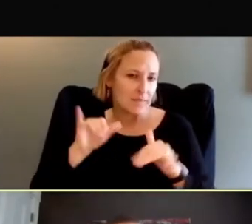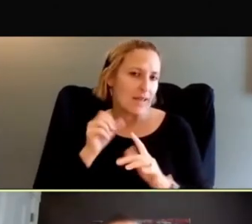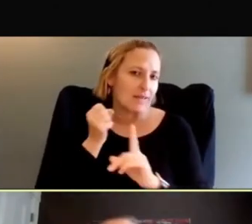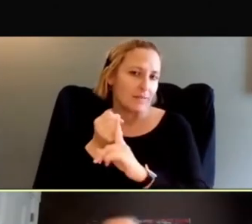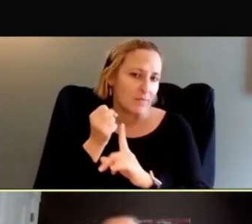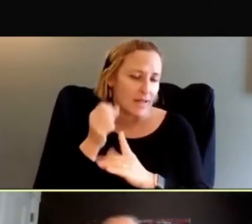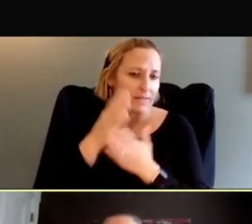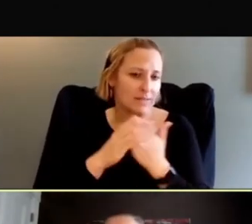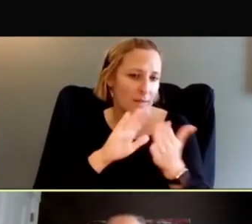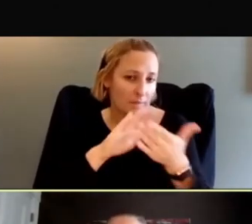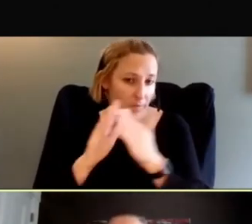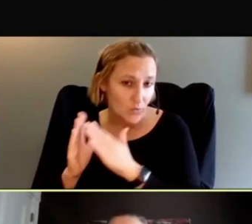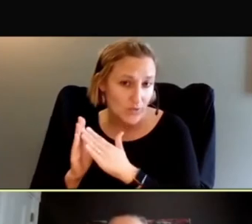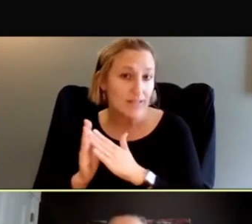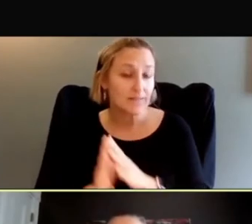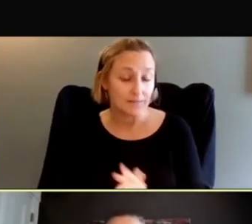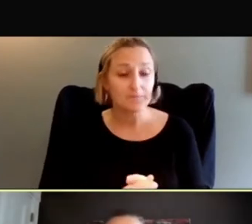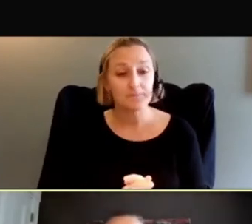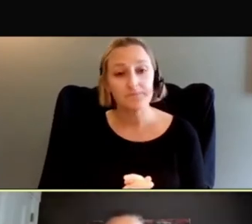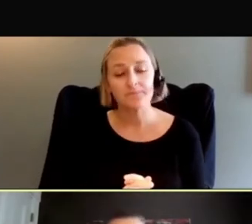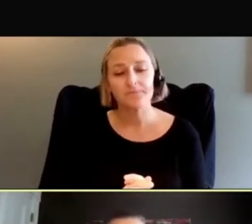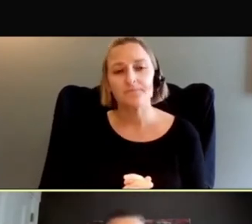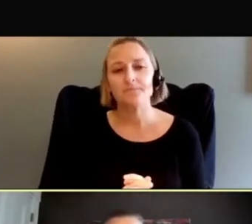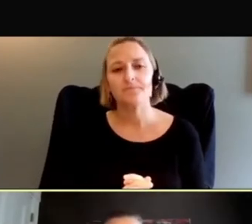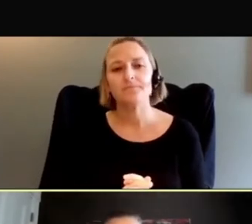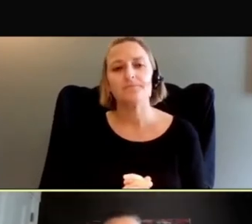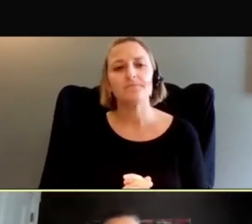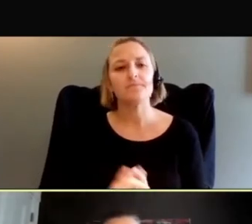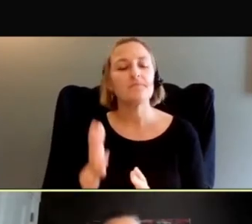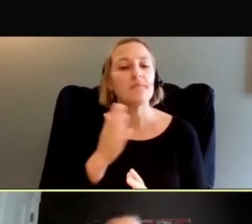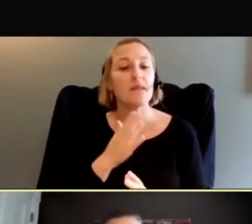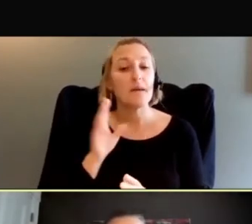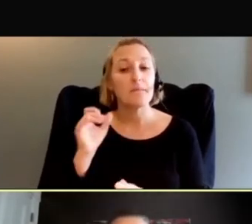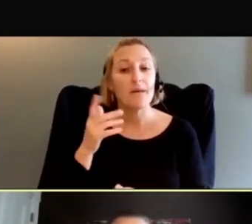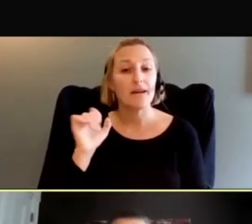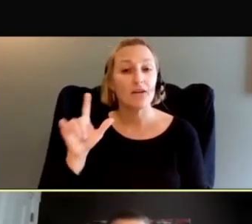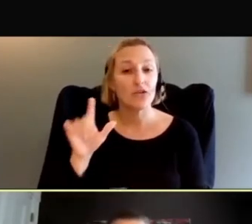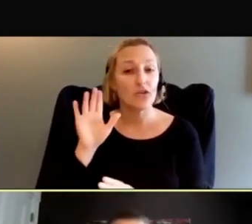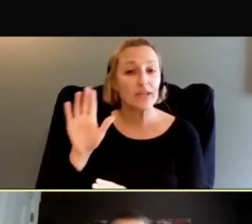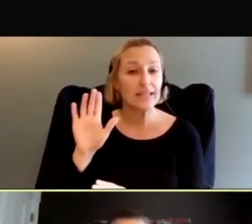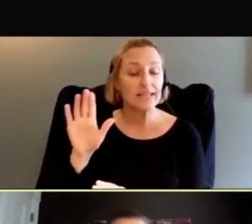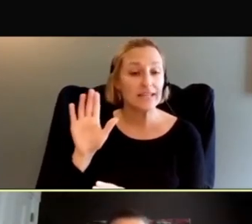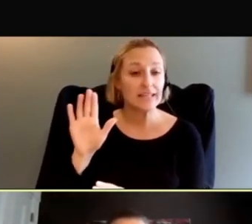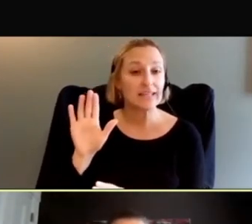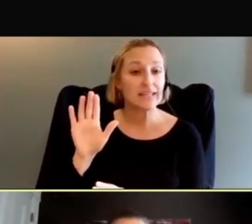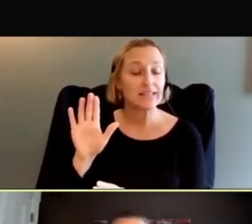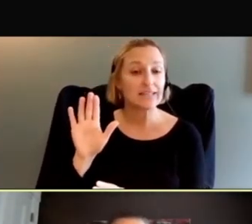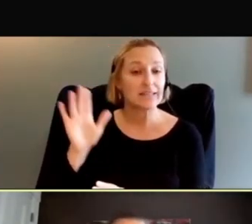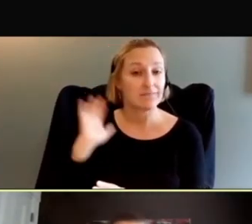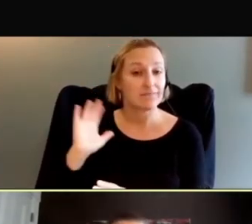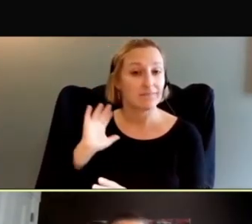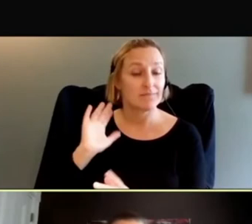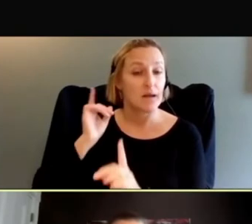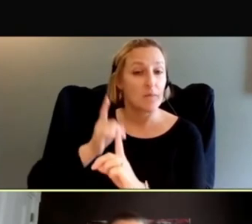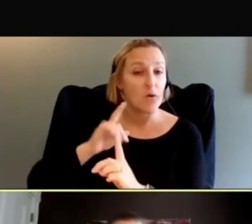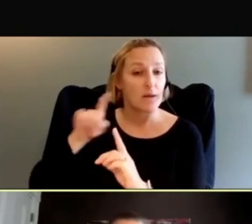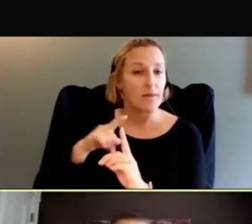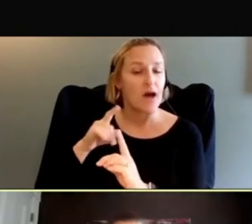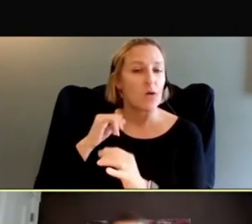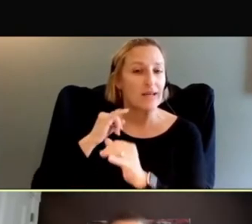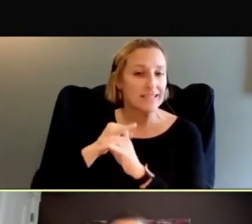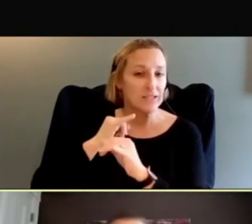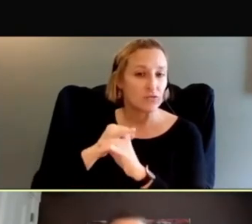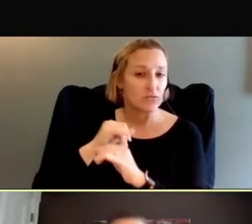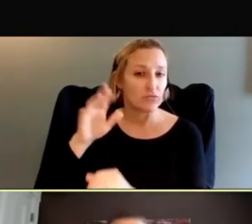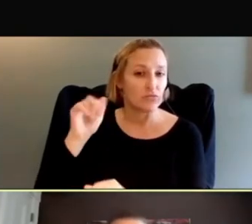I would also just quickly add that, you know, to Michael's earlier point around institutionalized racism. Like, a systemic barrier, of course, is